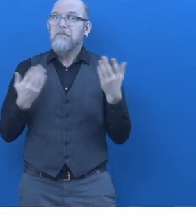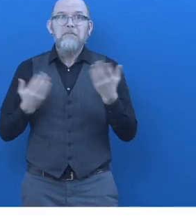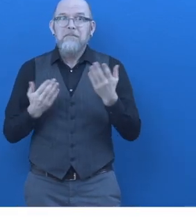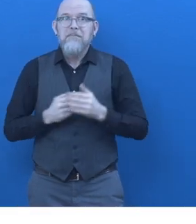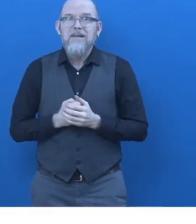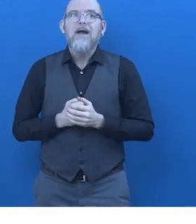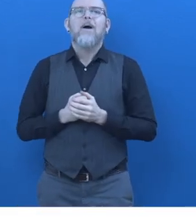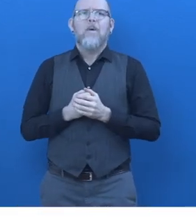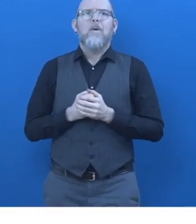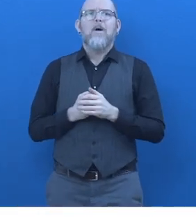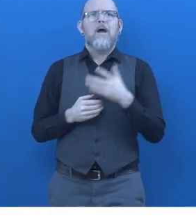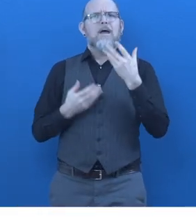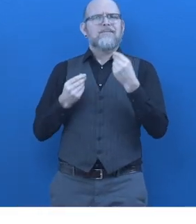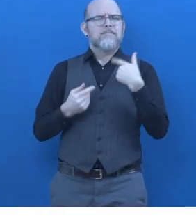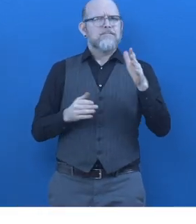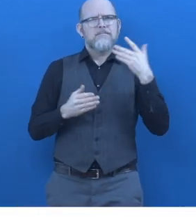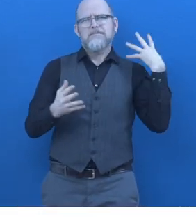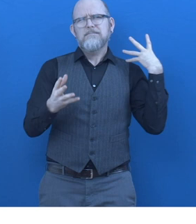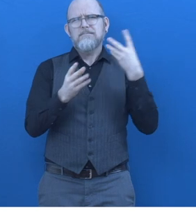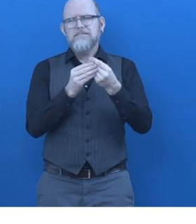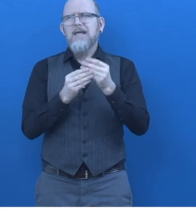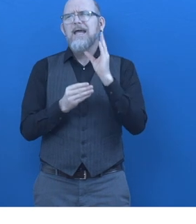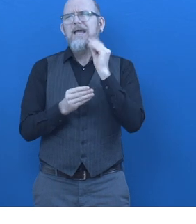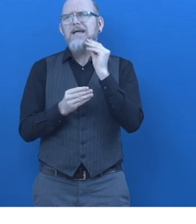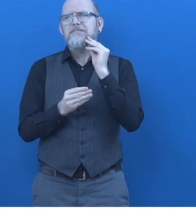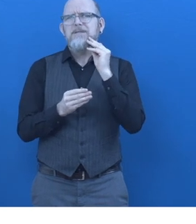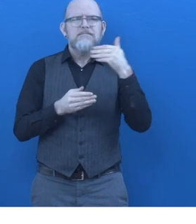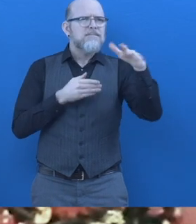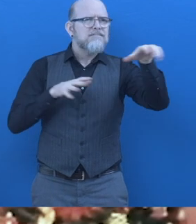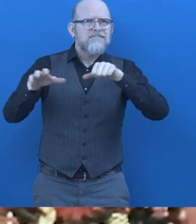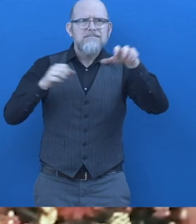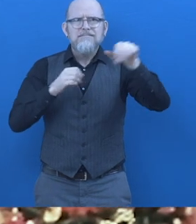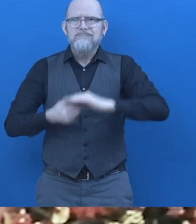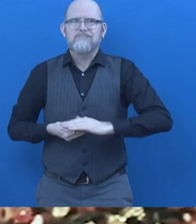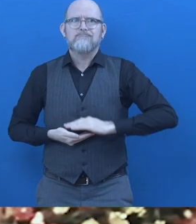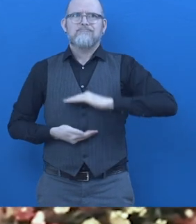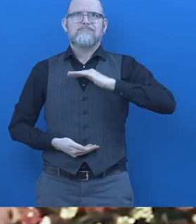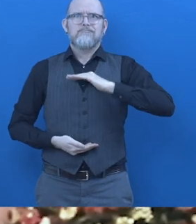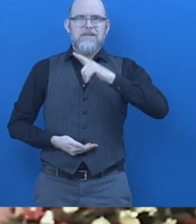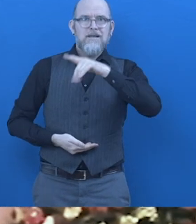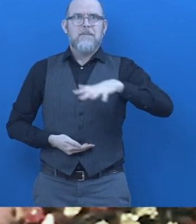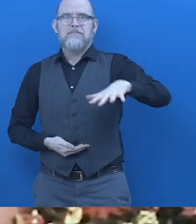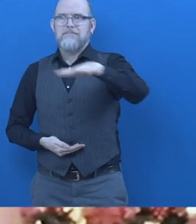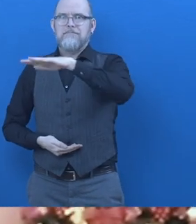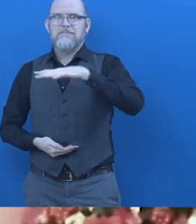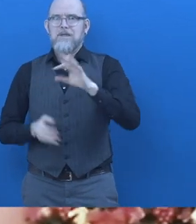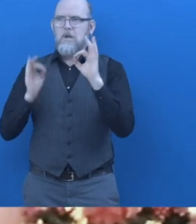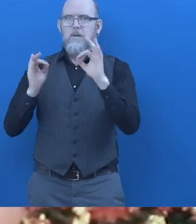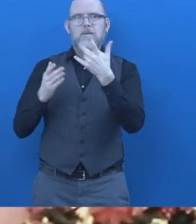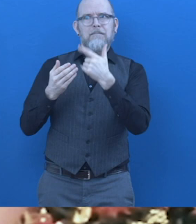What is unique and innovative about LUPD? The result of this experience